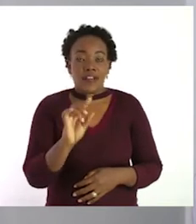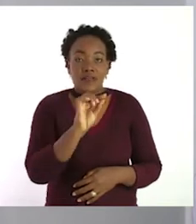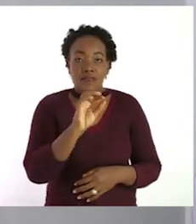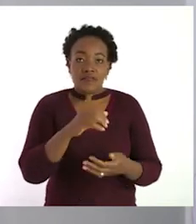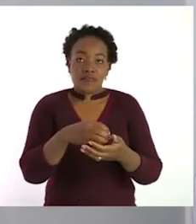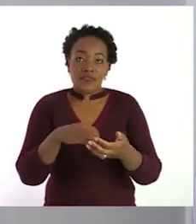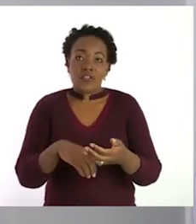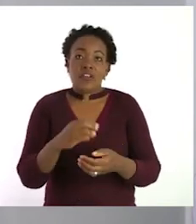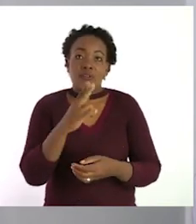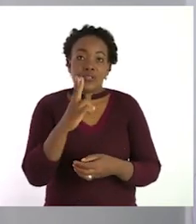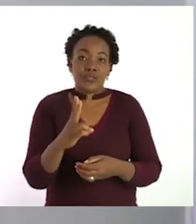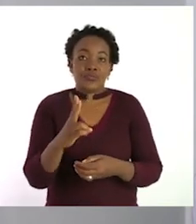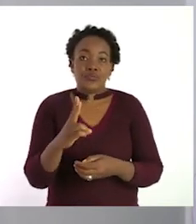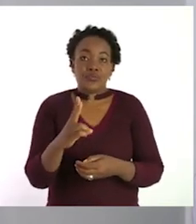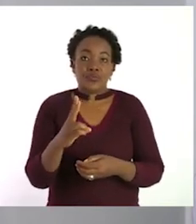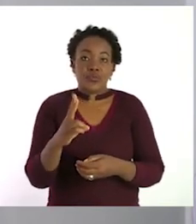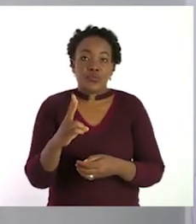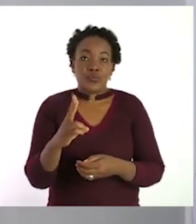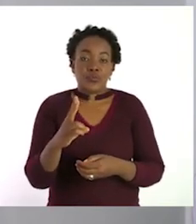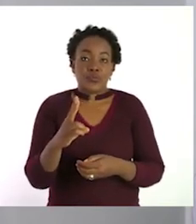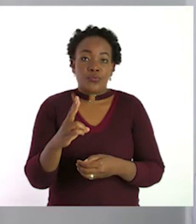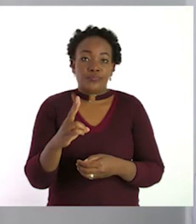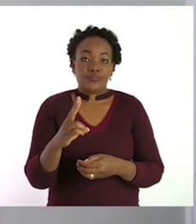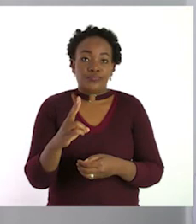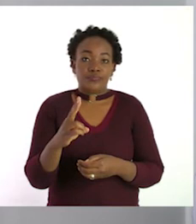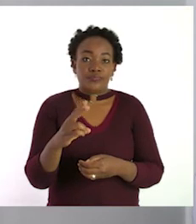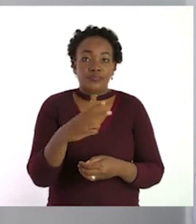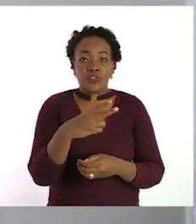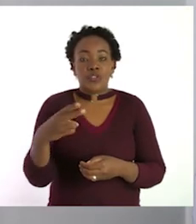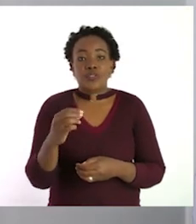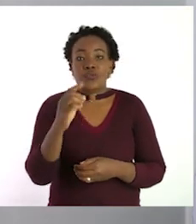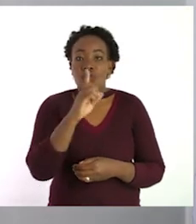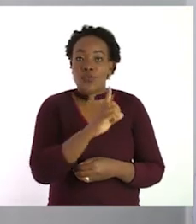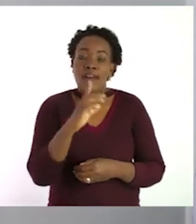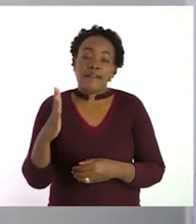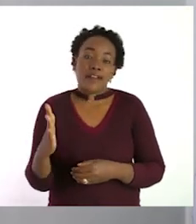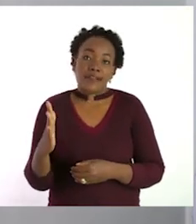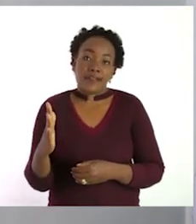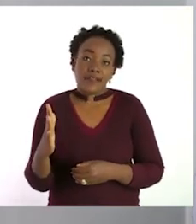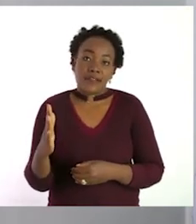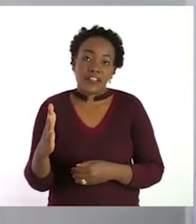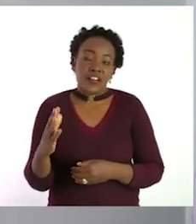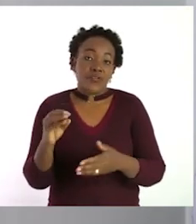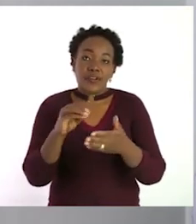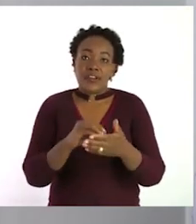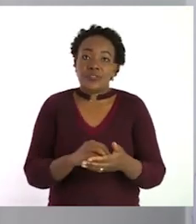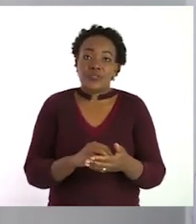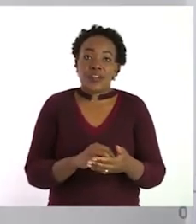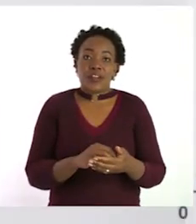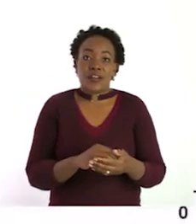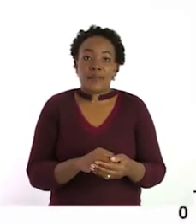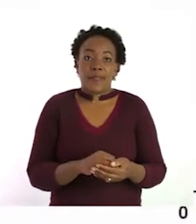equals to 15. Okay. Let me try 12